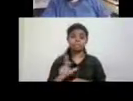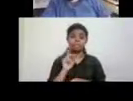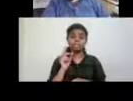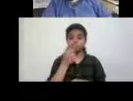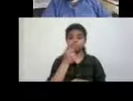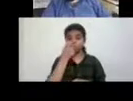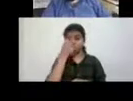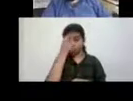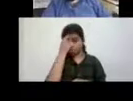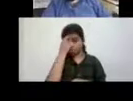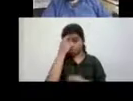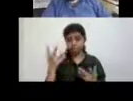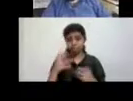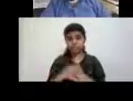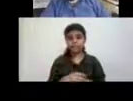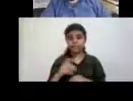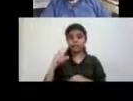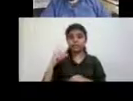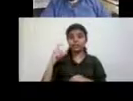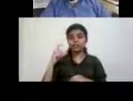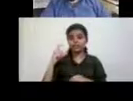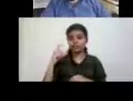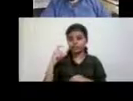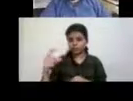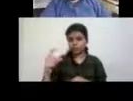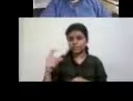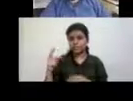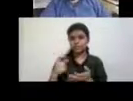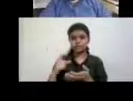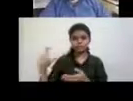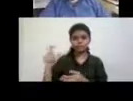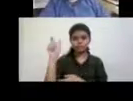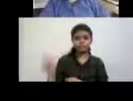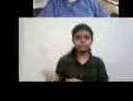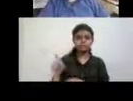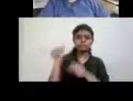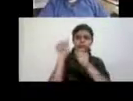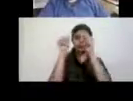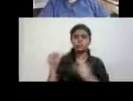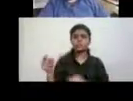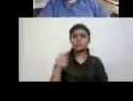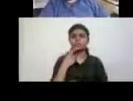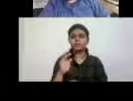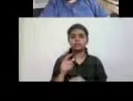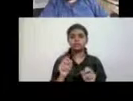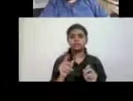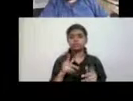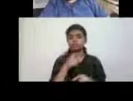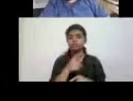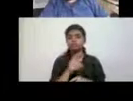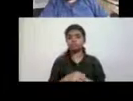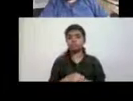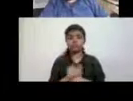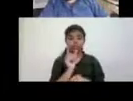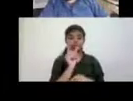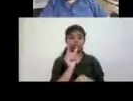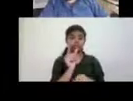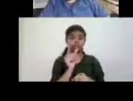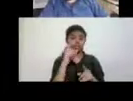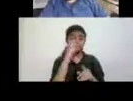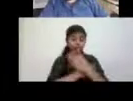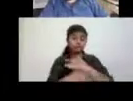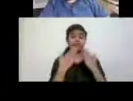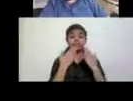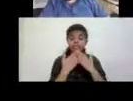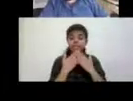So, Chris Bell's article, which was called a modest proposal was basically saying like, Hey, disability studies is white and it needs to